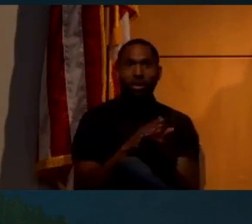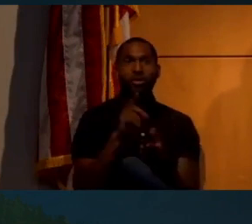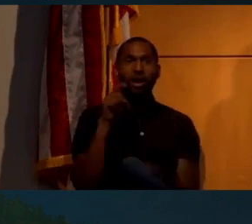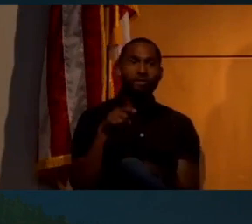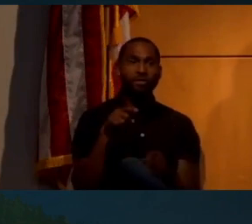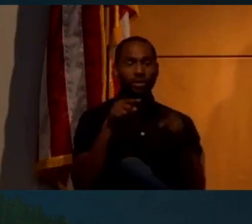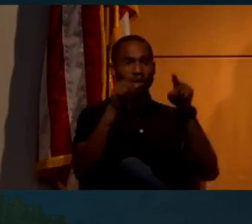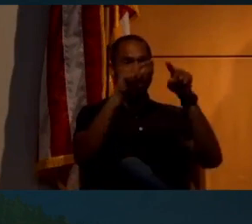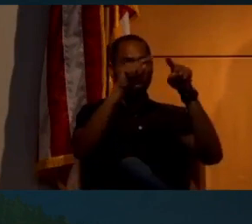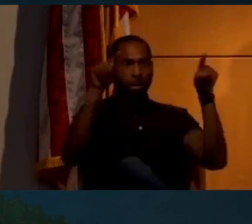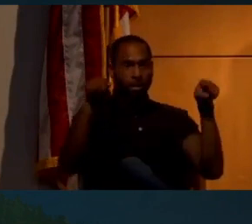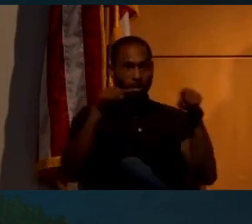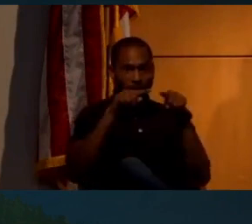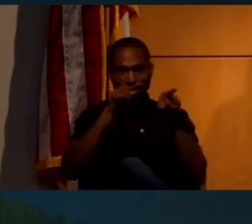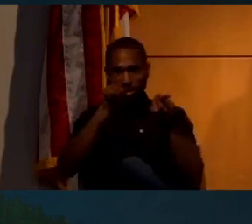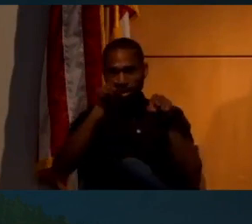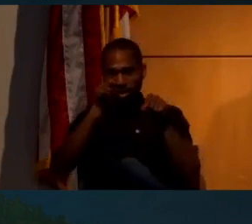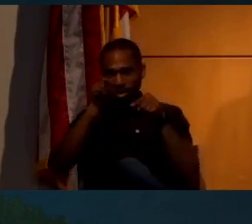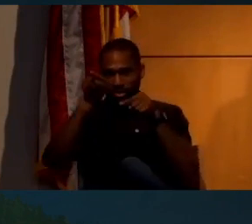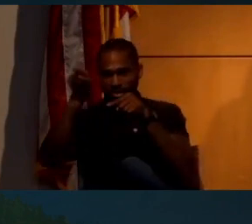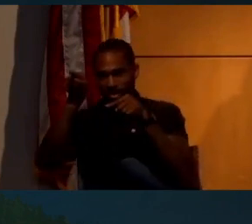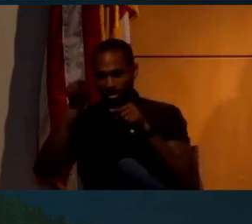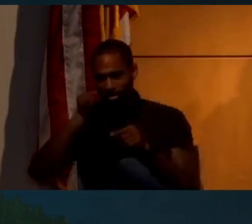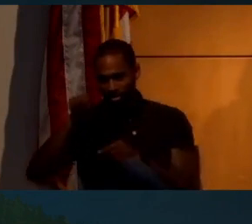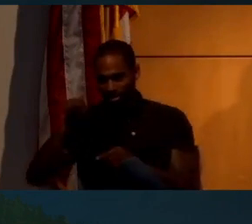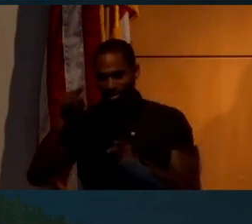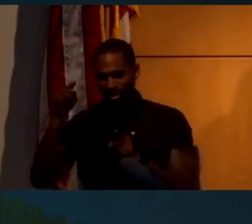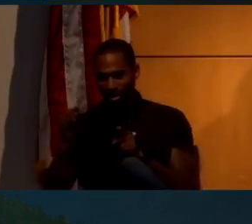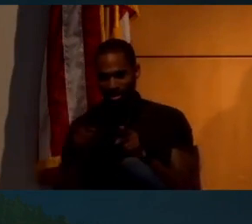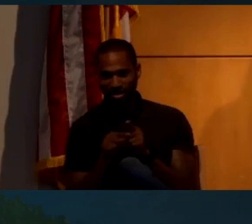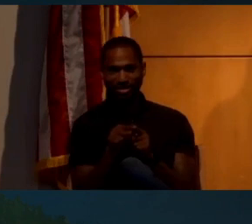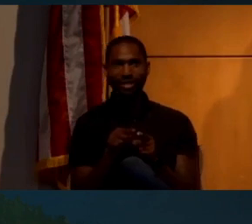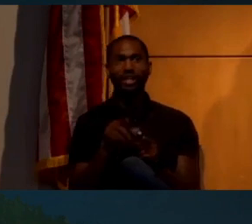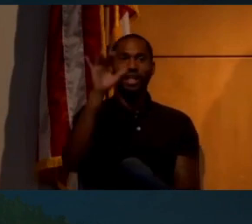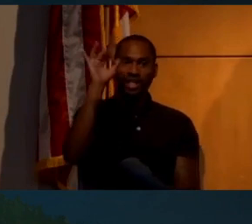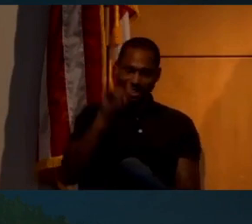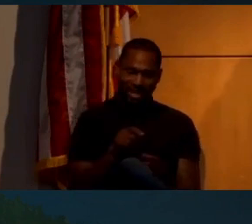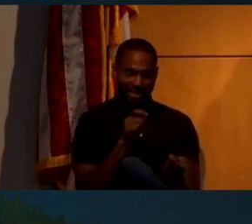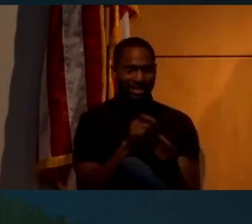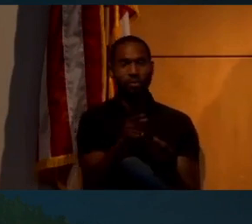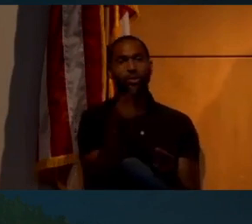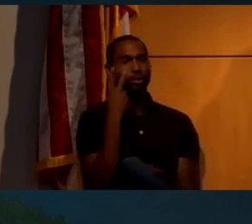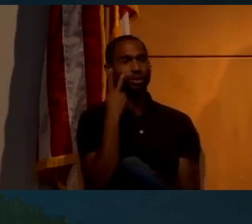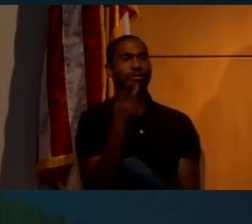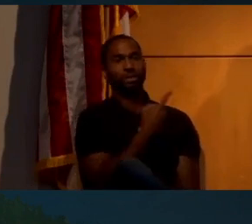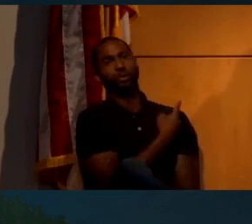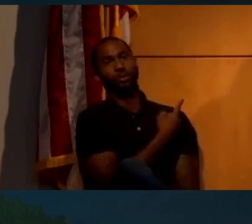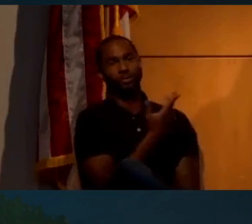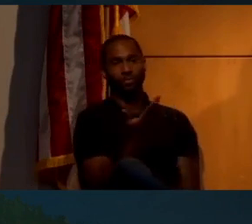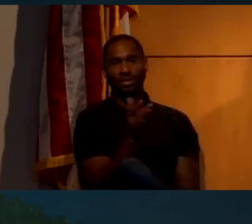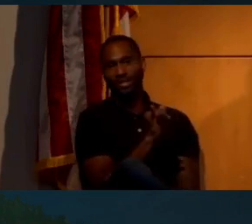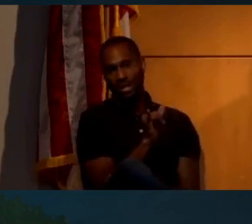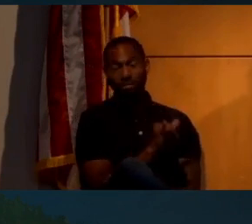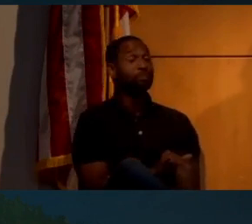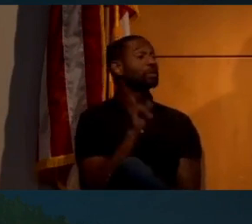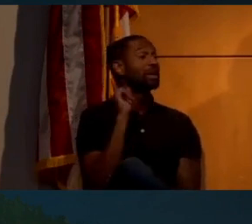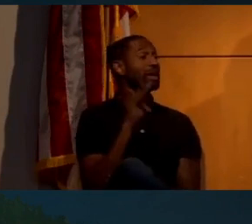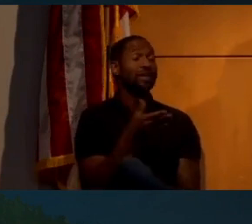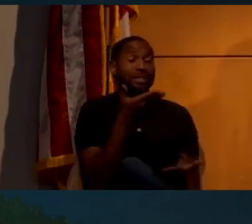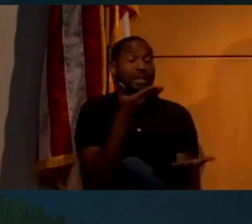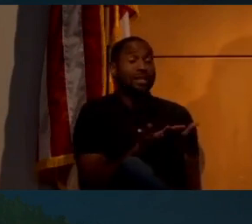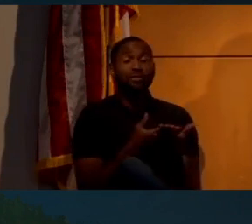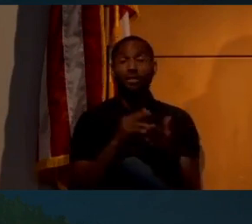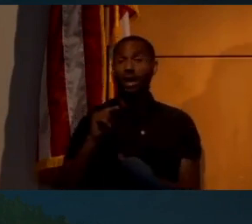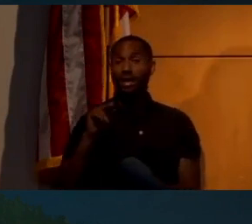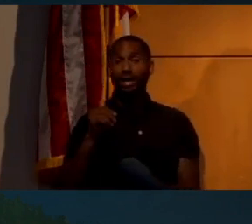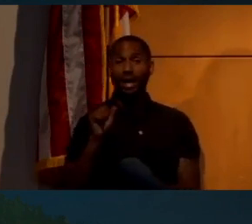have to make the lines going off at an angle or anything like that, that's exactly what you're seeing here. And if this is indication that